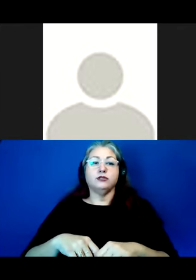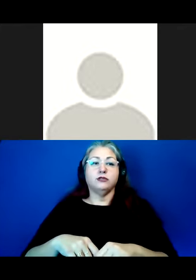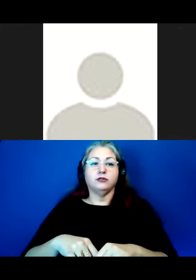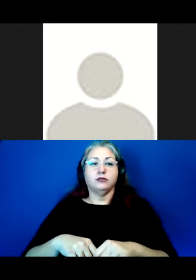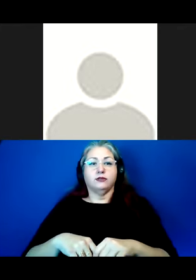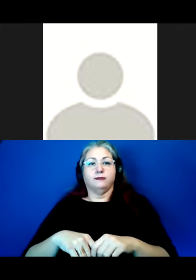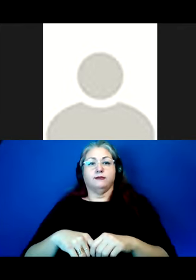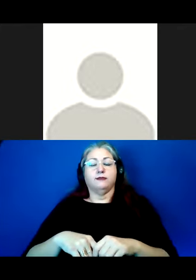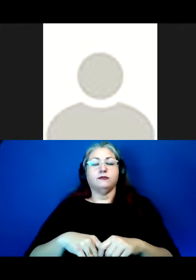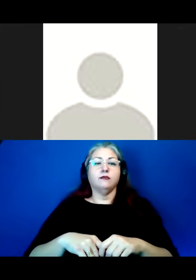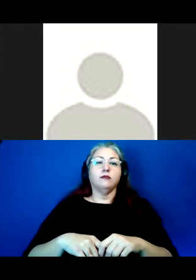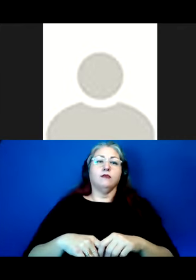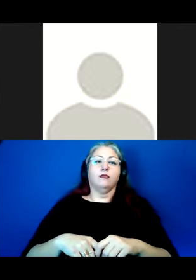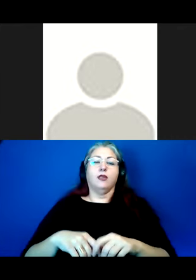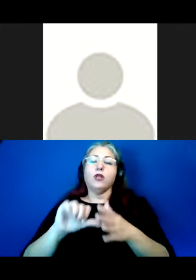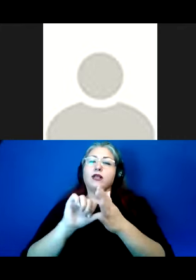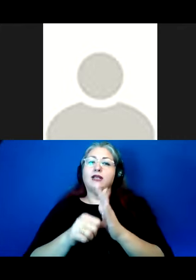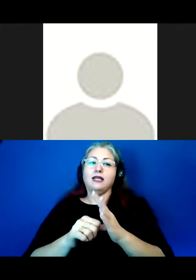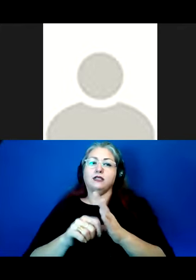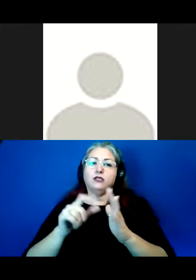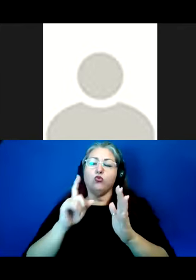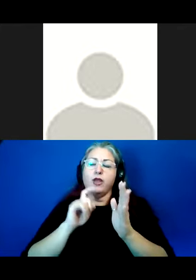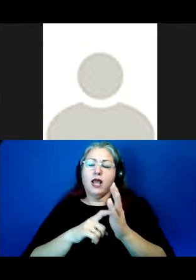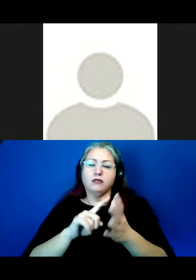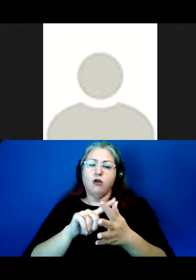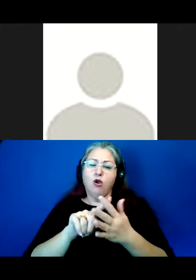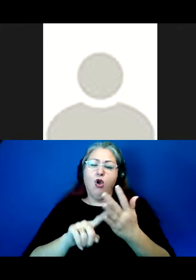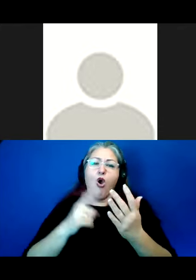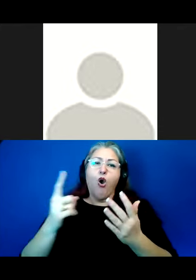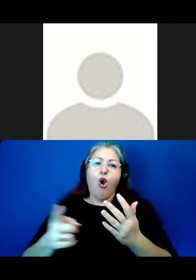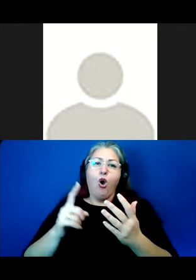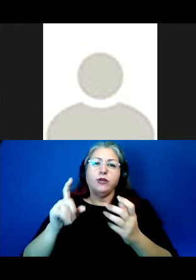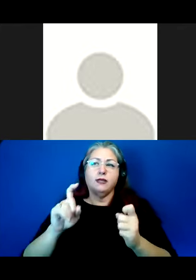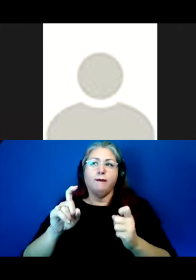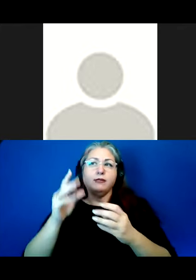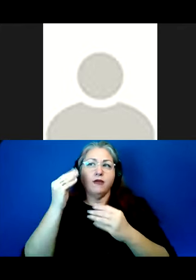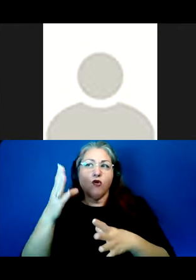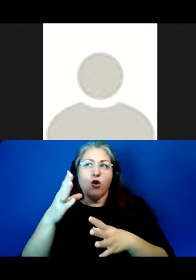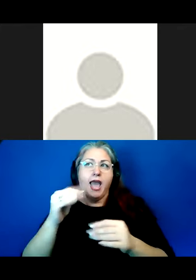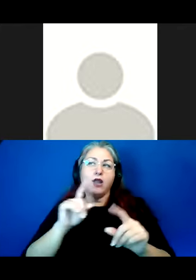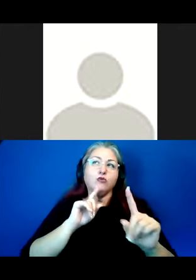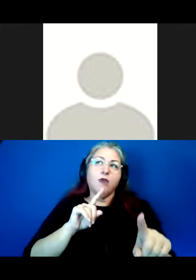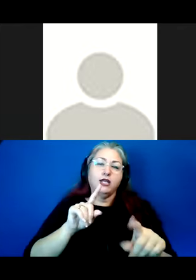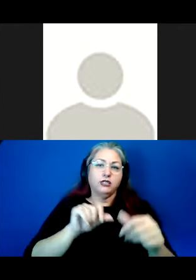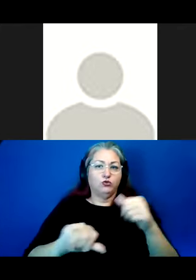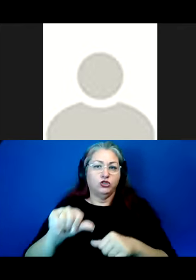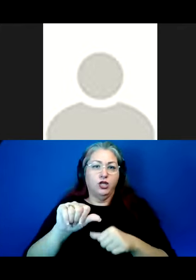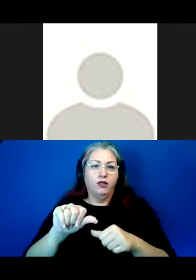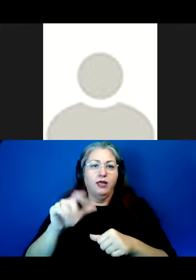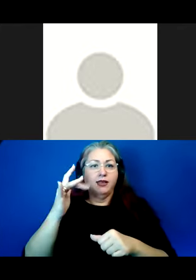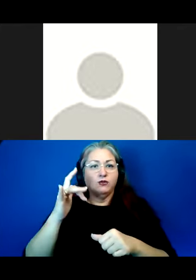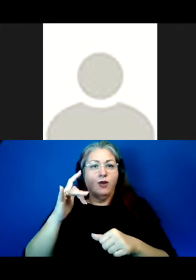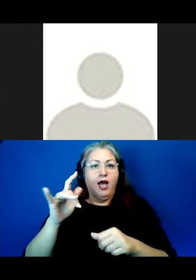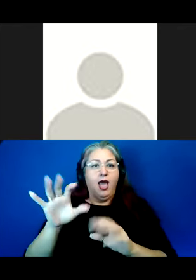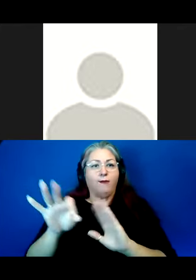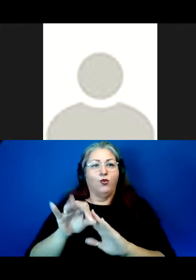And I emphasize the importance of recognizing how these and other components must always be informed by and responsive to each other. That's why I depict